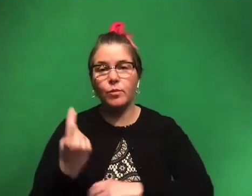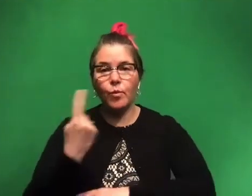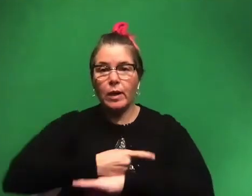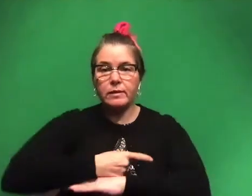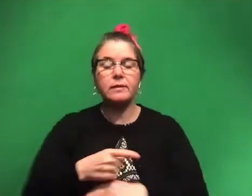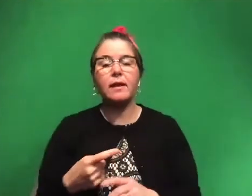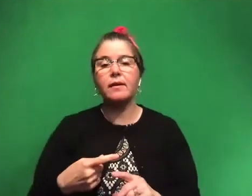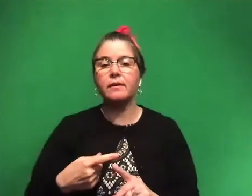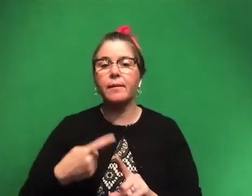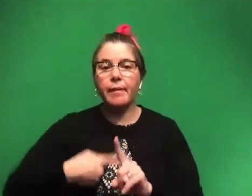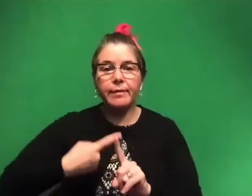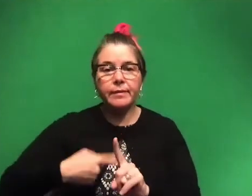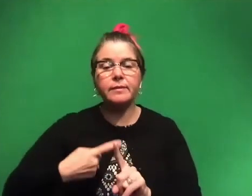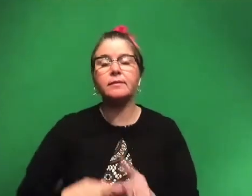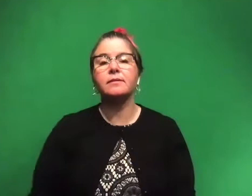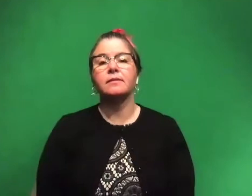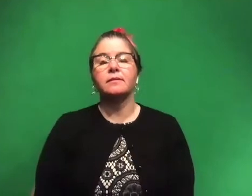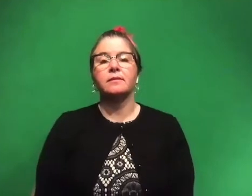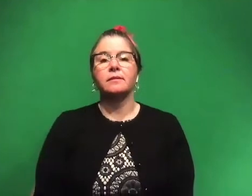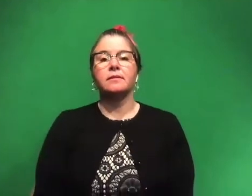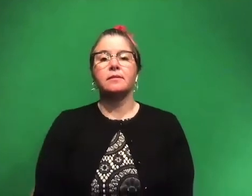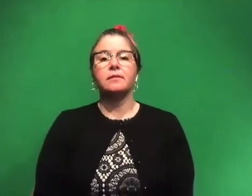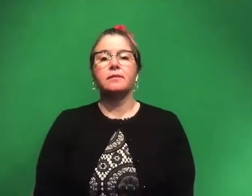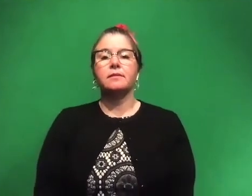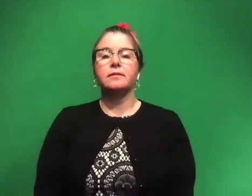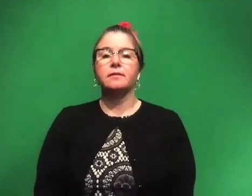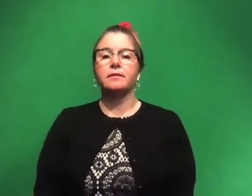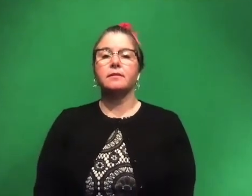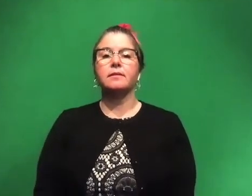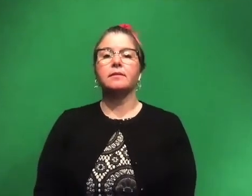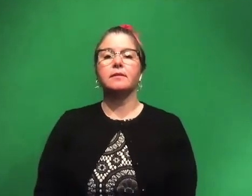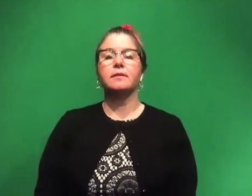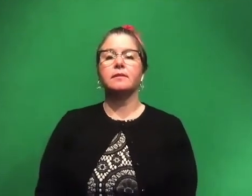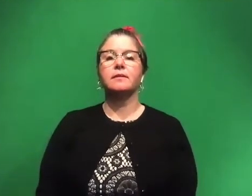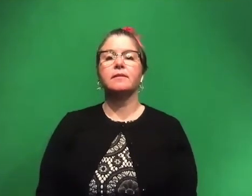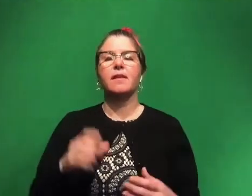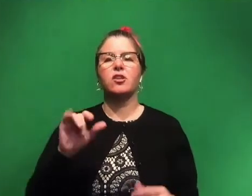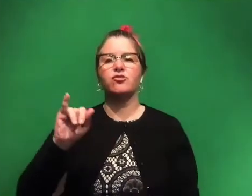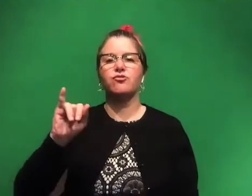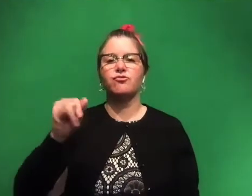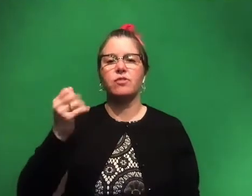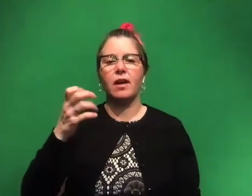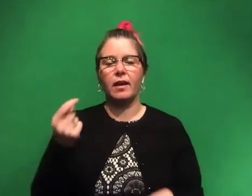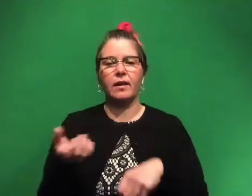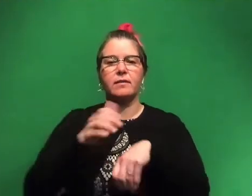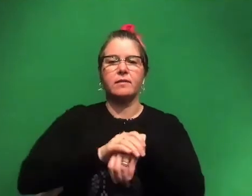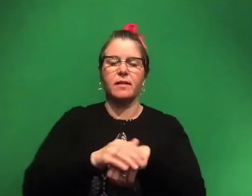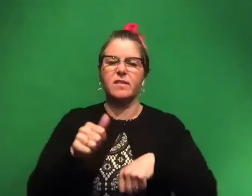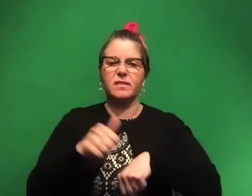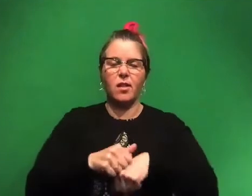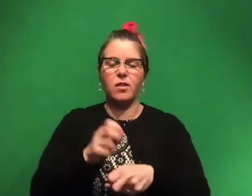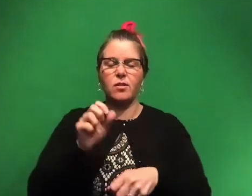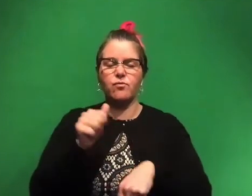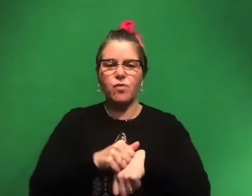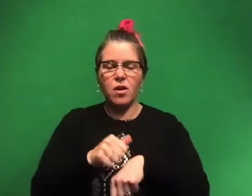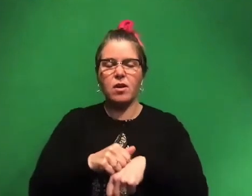months. And, um, I think removing, taking the jacket of just solid rock and having all these little bits of